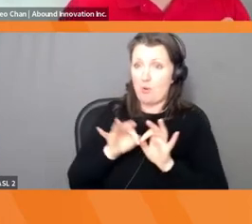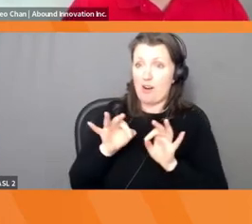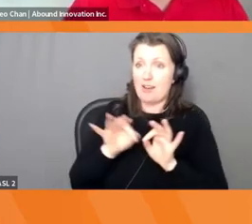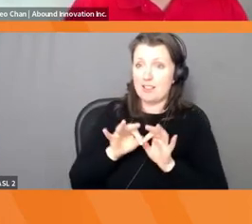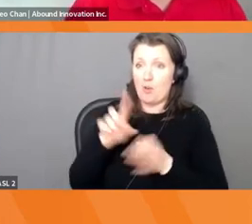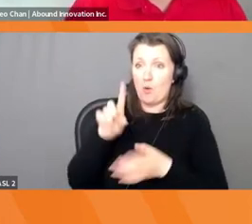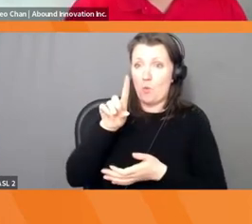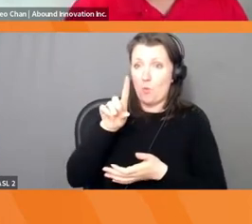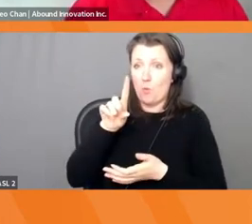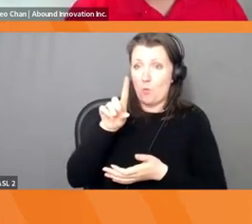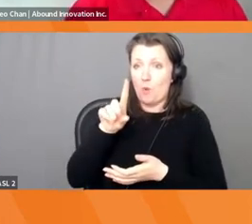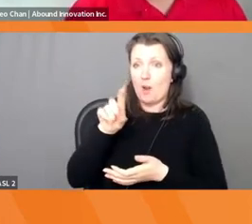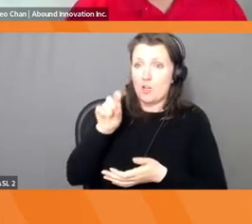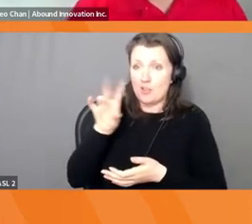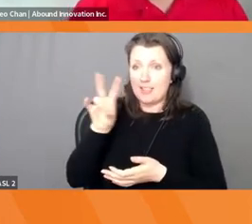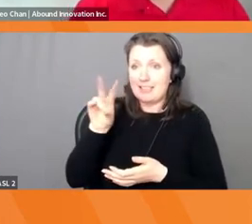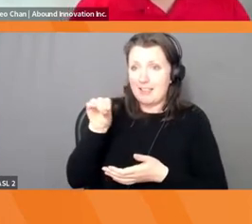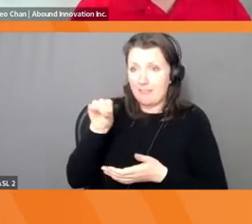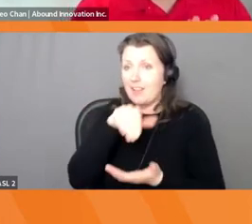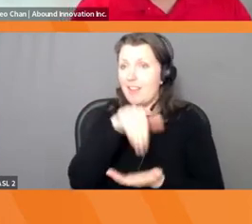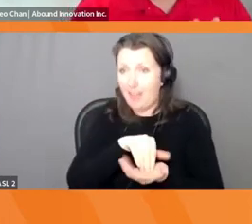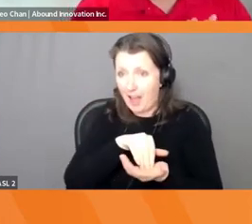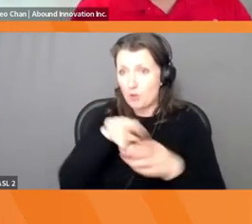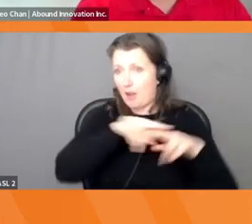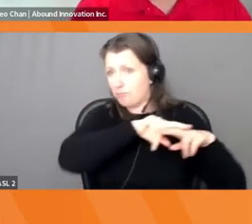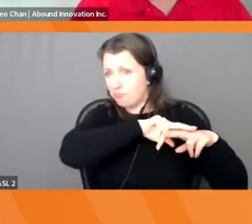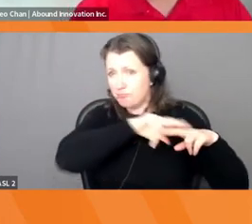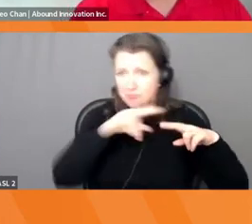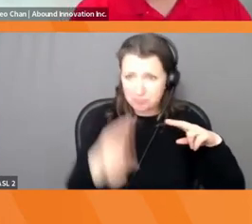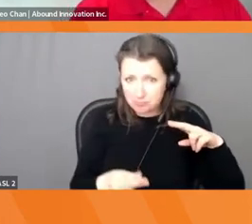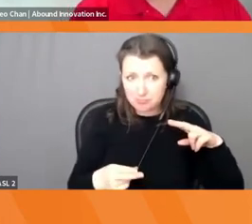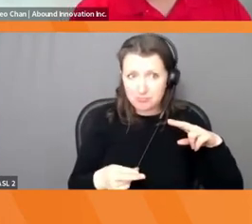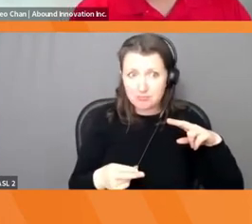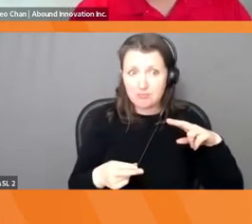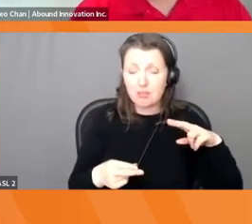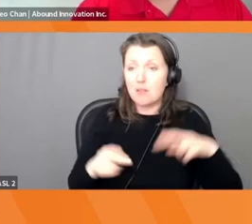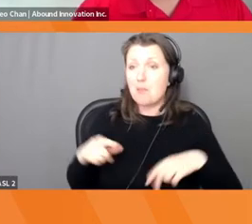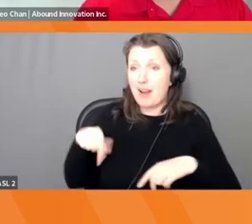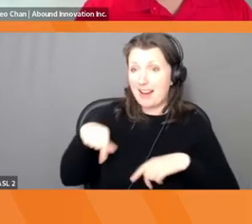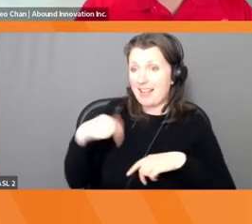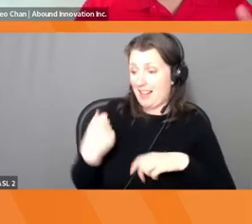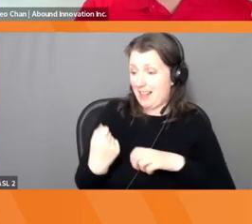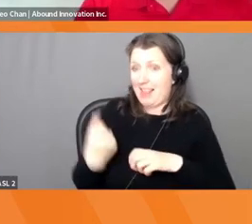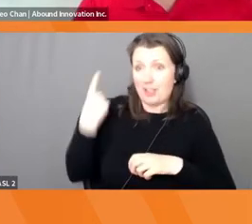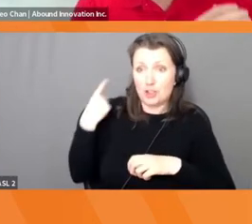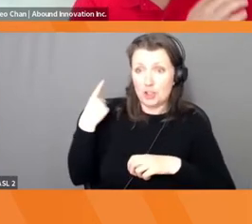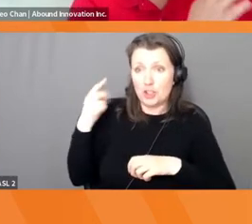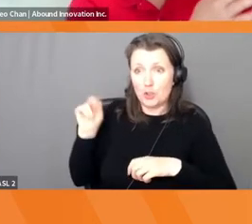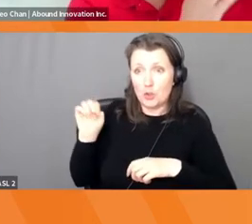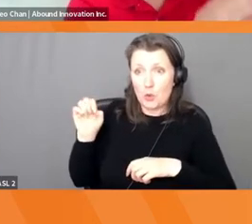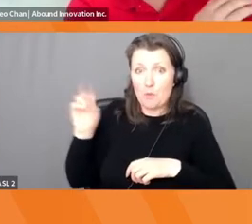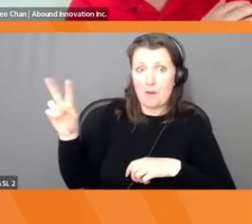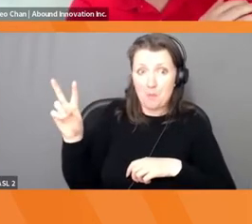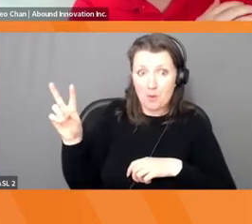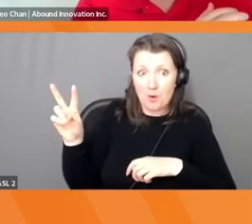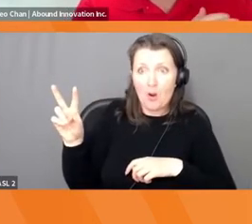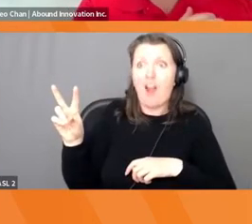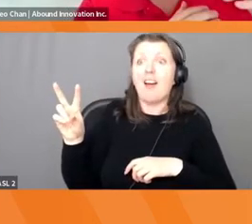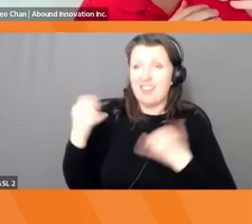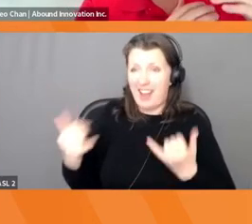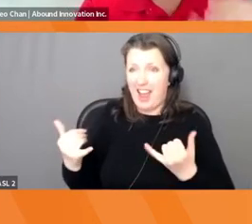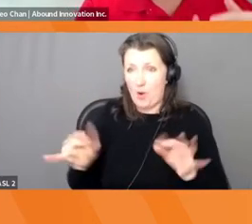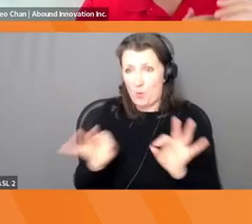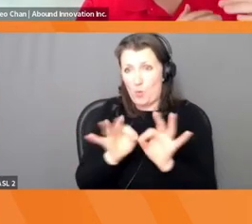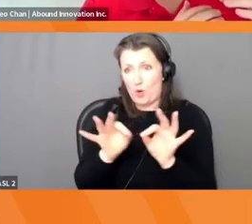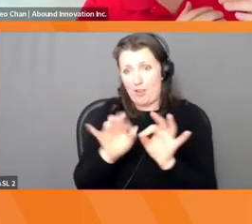By November 2021, it dropped to as low as $25,000, right? So you had something that had a net value of over a million to